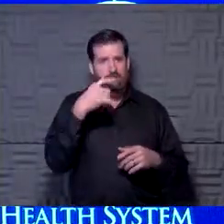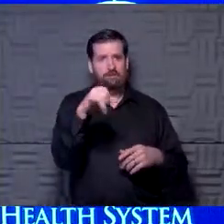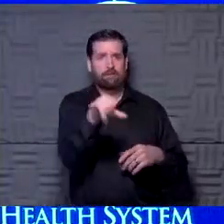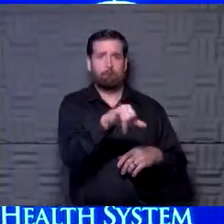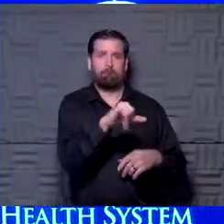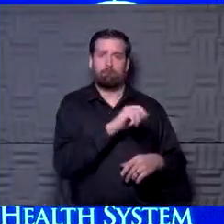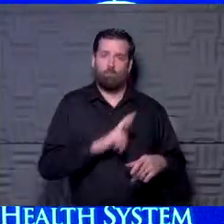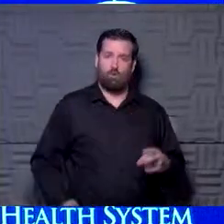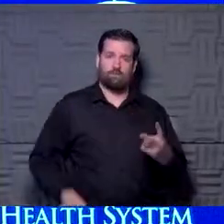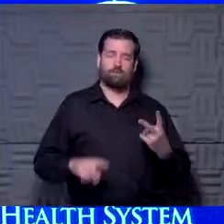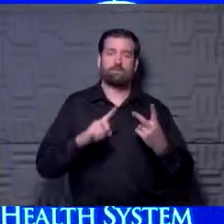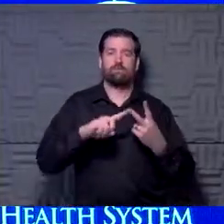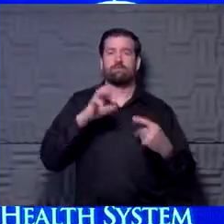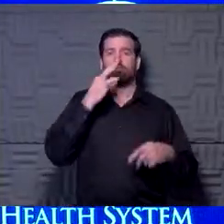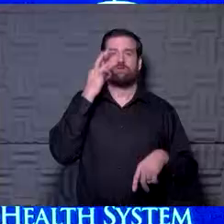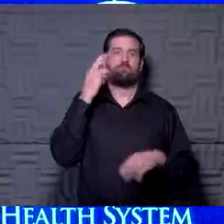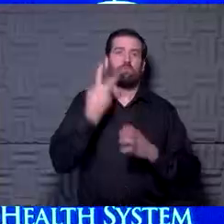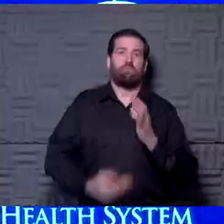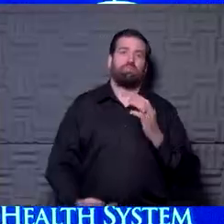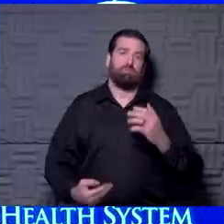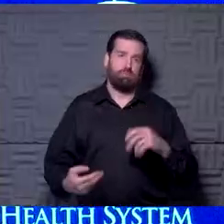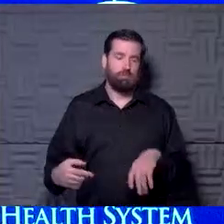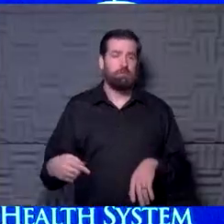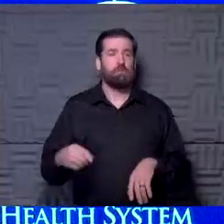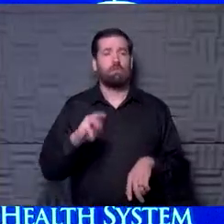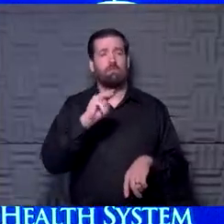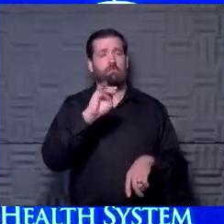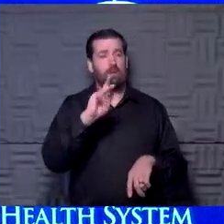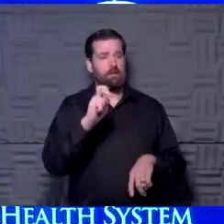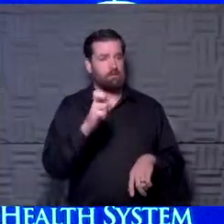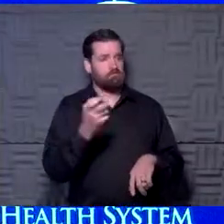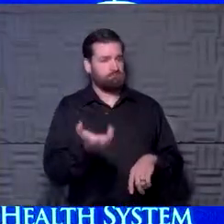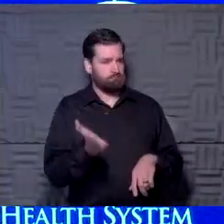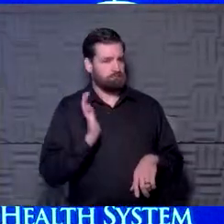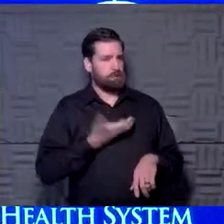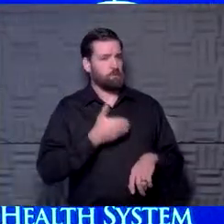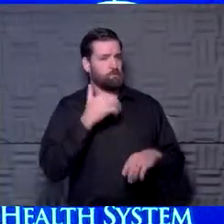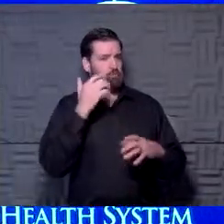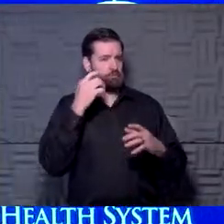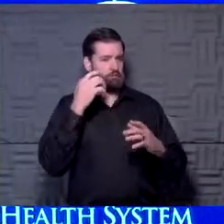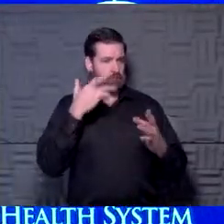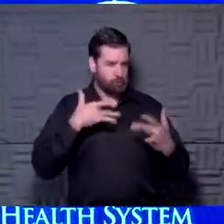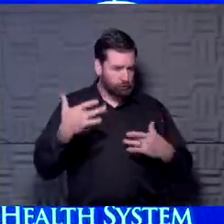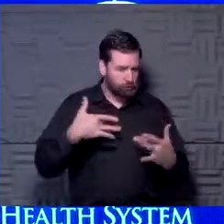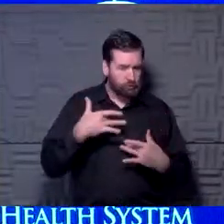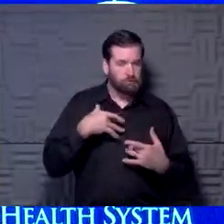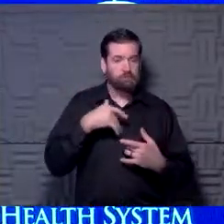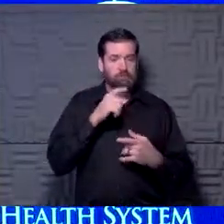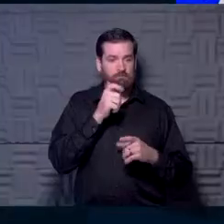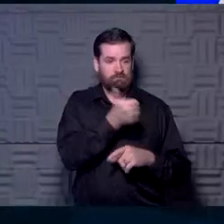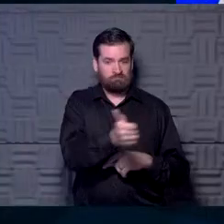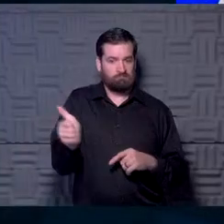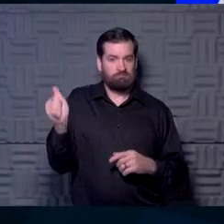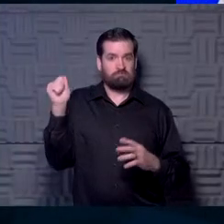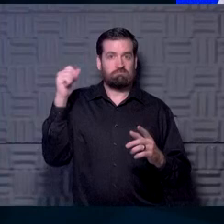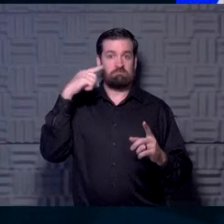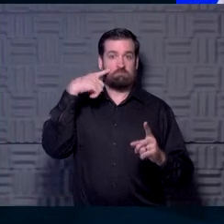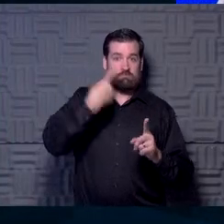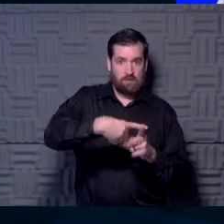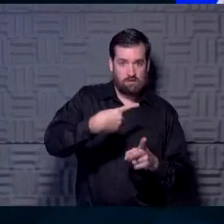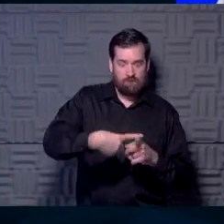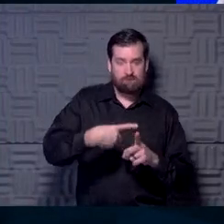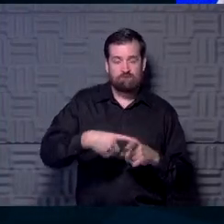happened with the Royals and the Chiefs. But Mike, one of our concerns is in those people who have been positive, that there are some